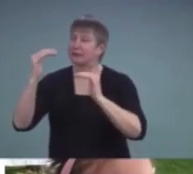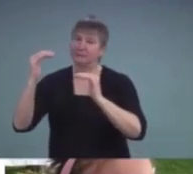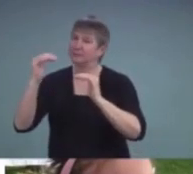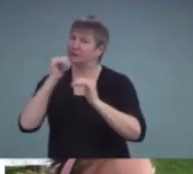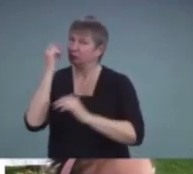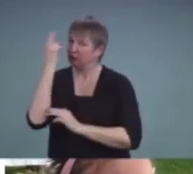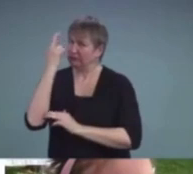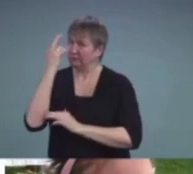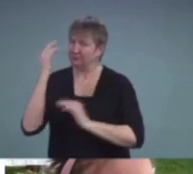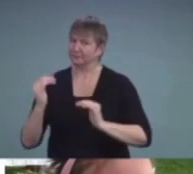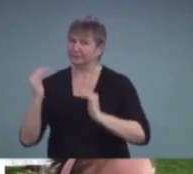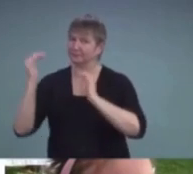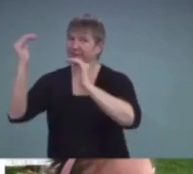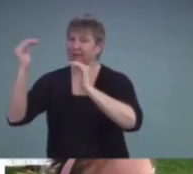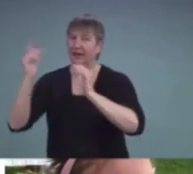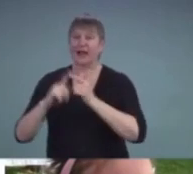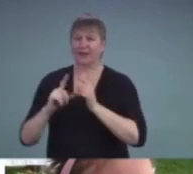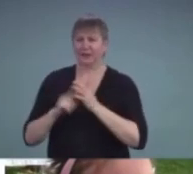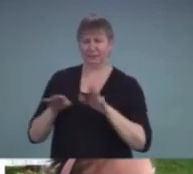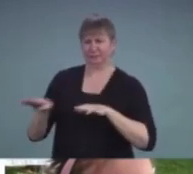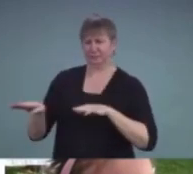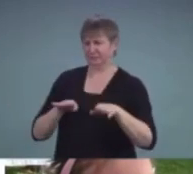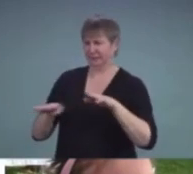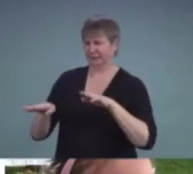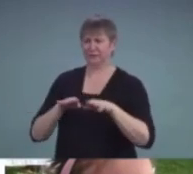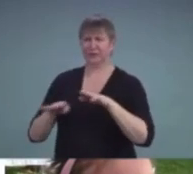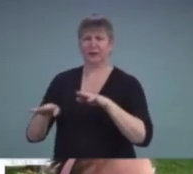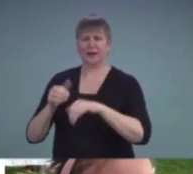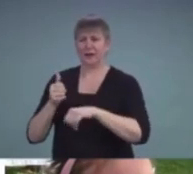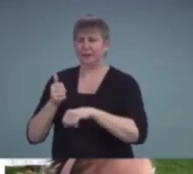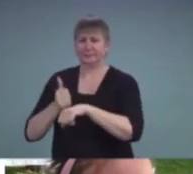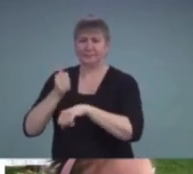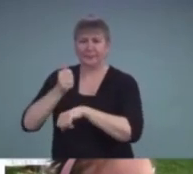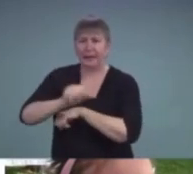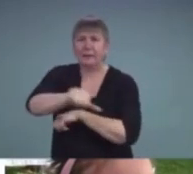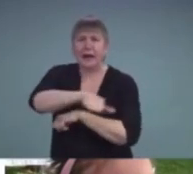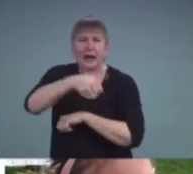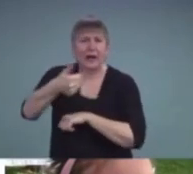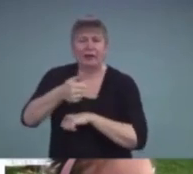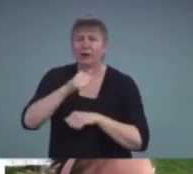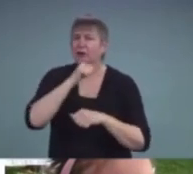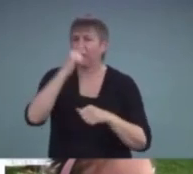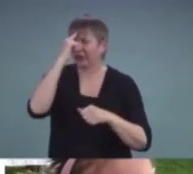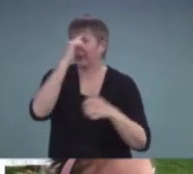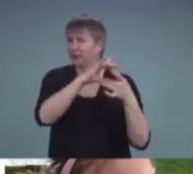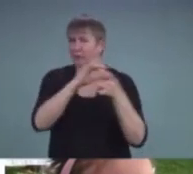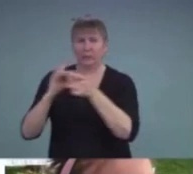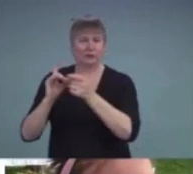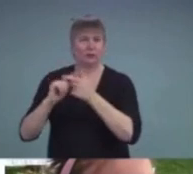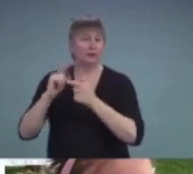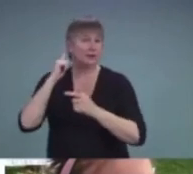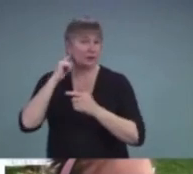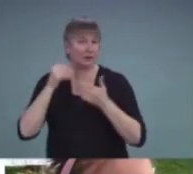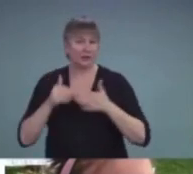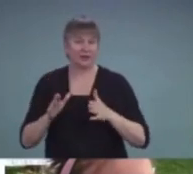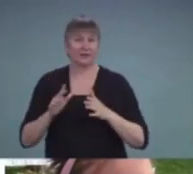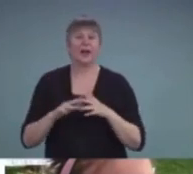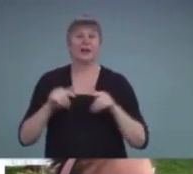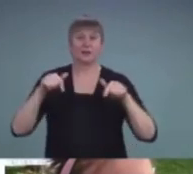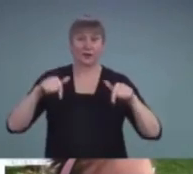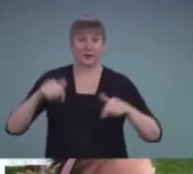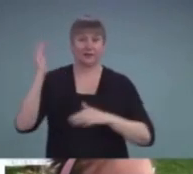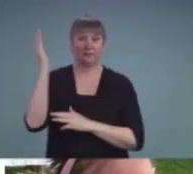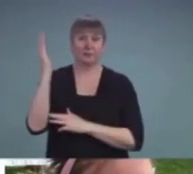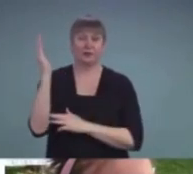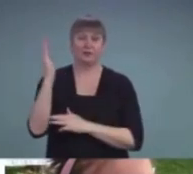behavior is often attributed to other things than their hearing loss. And so that's really kind of the focus of this presentation